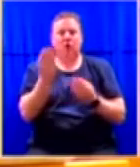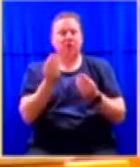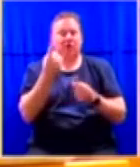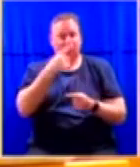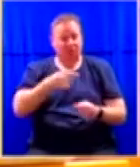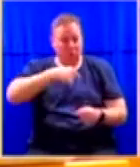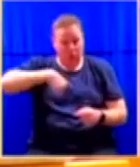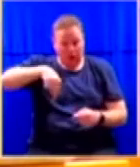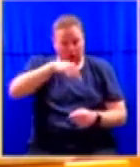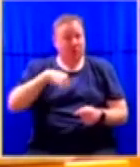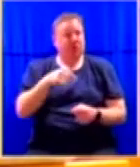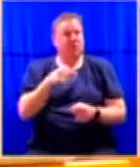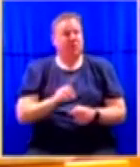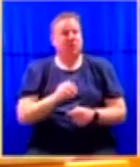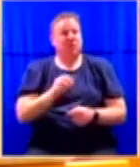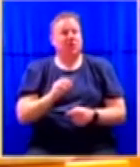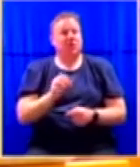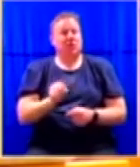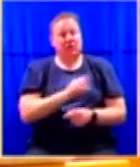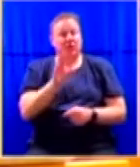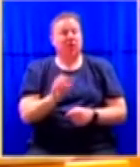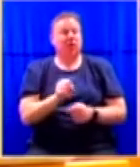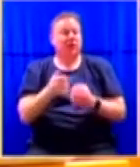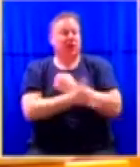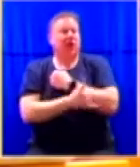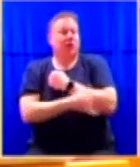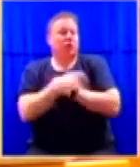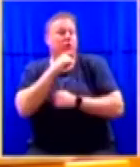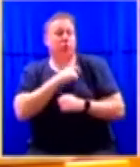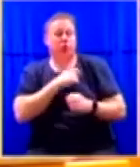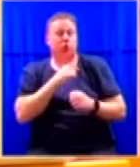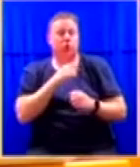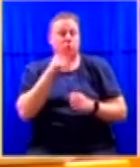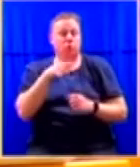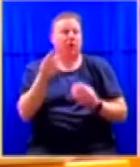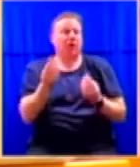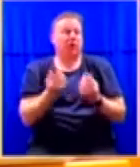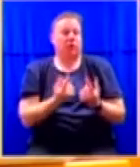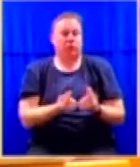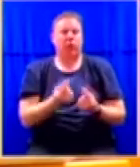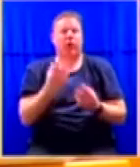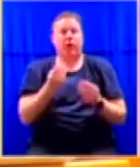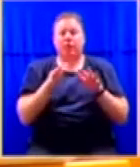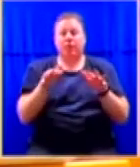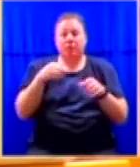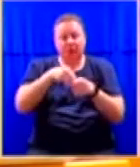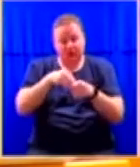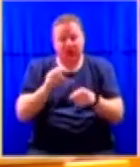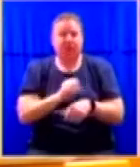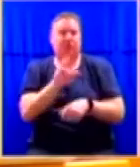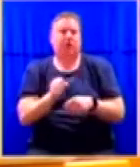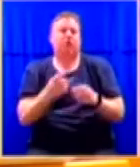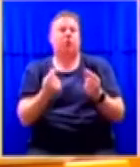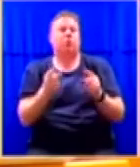as a country and the people of our country. And they will obviously be looking at the steps we